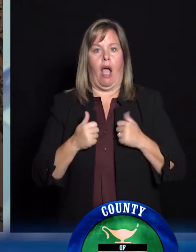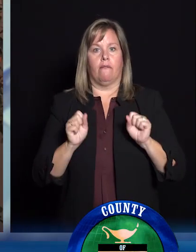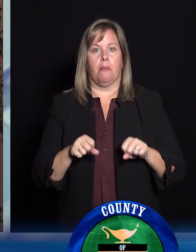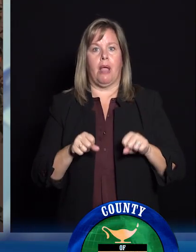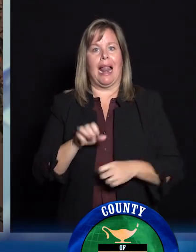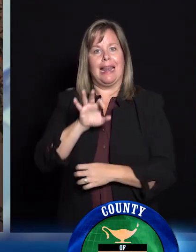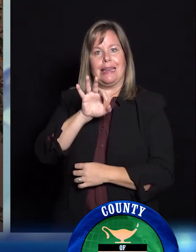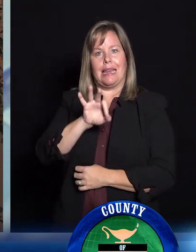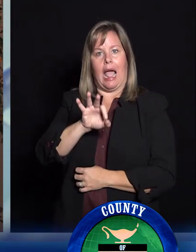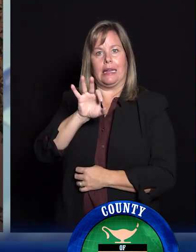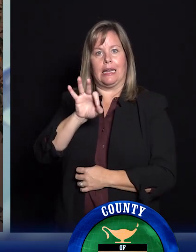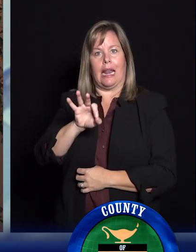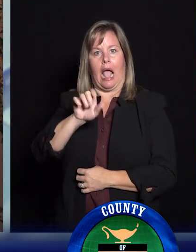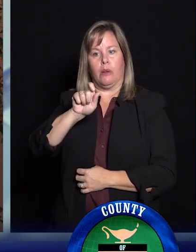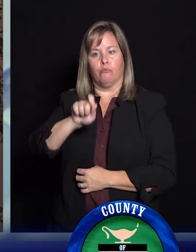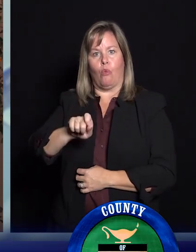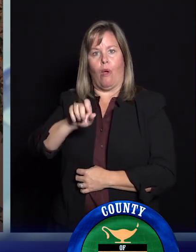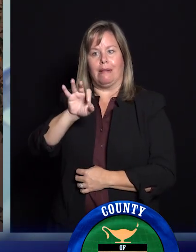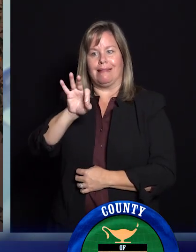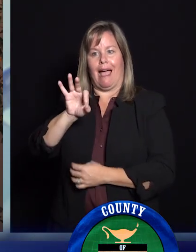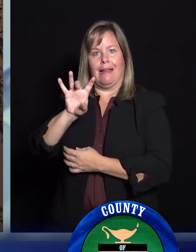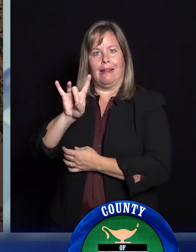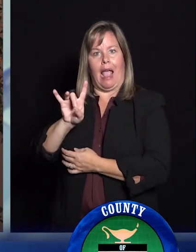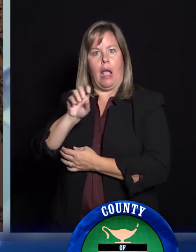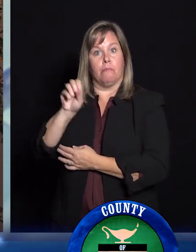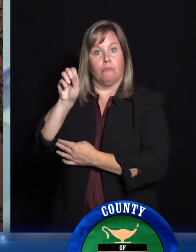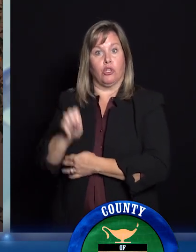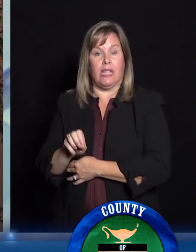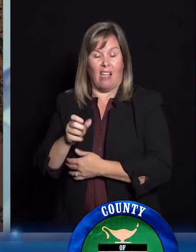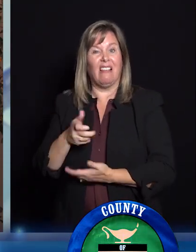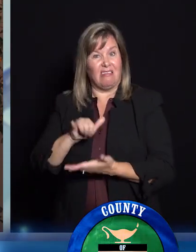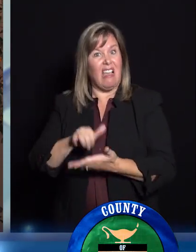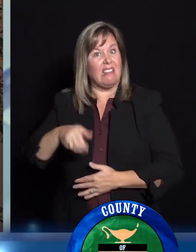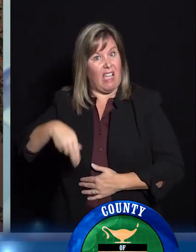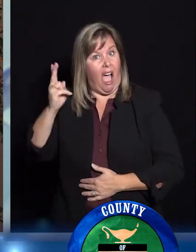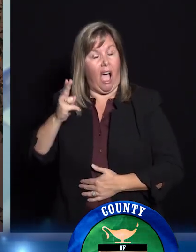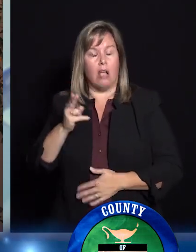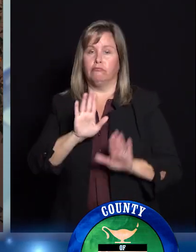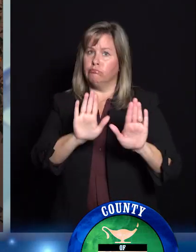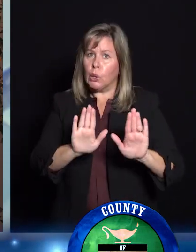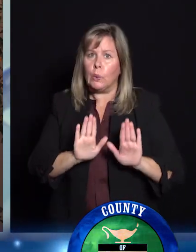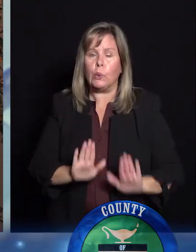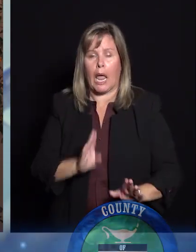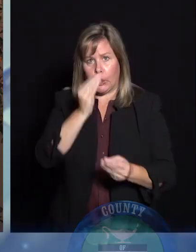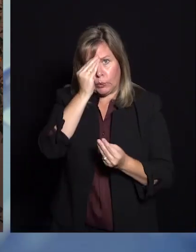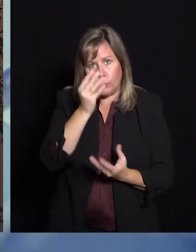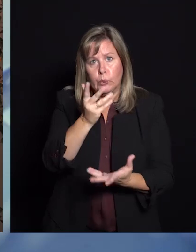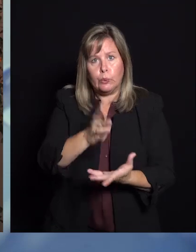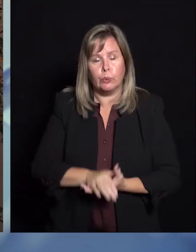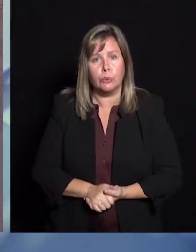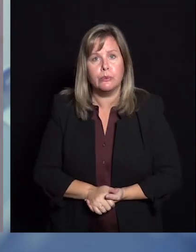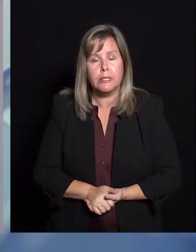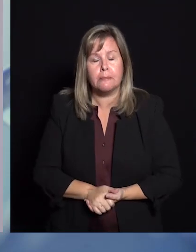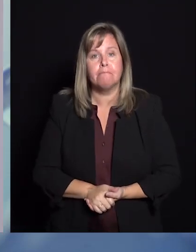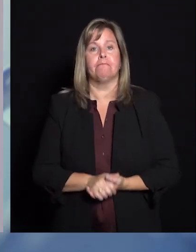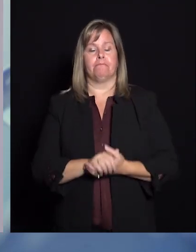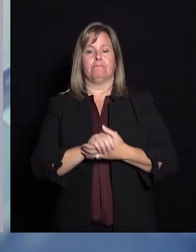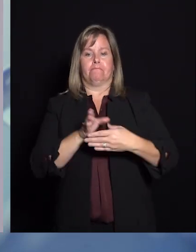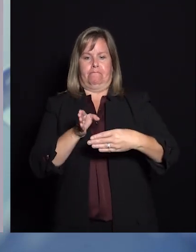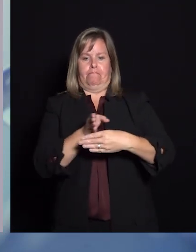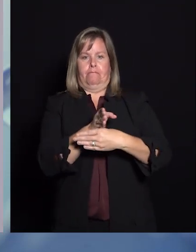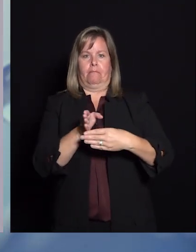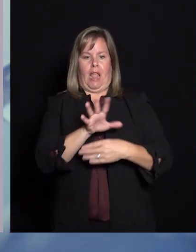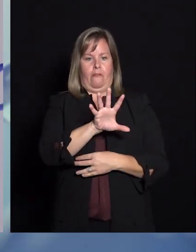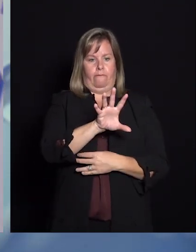of 99.98 percent. Very high. That's tremendous news. That's great news. People in the